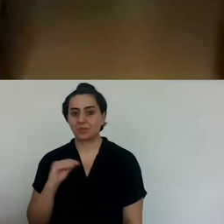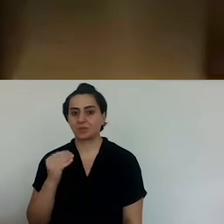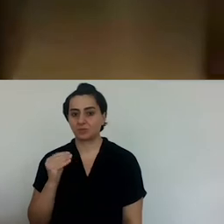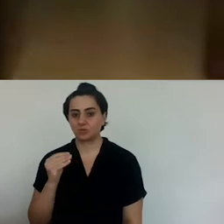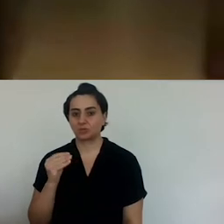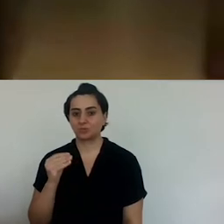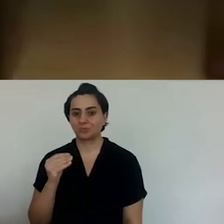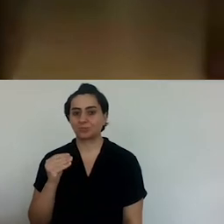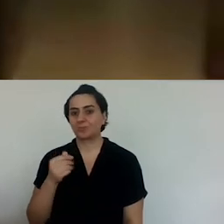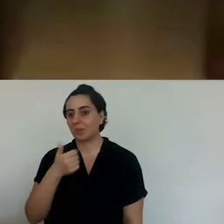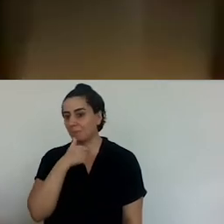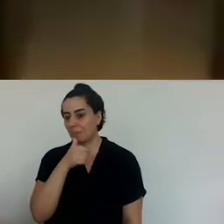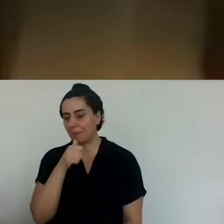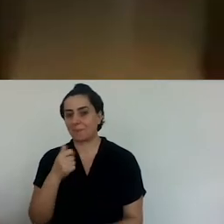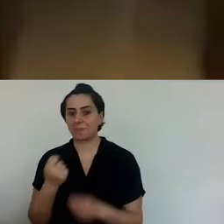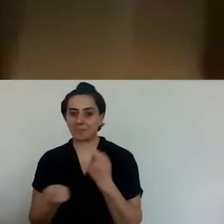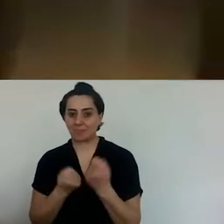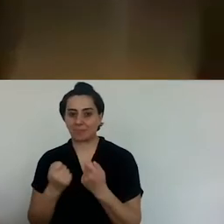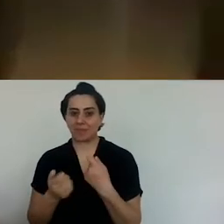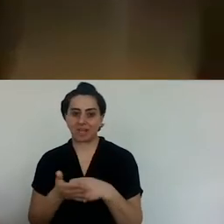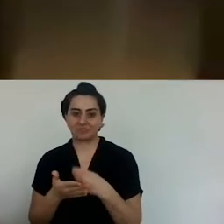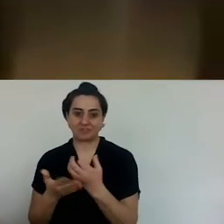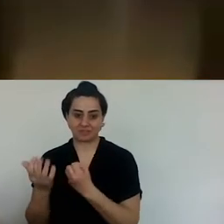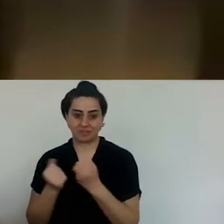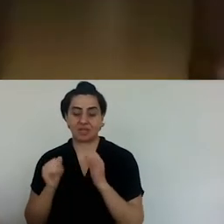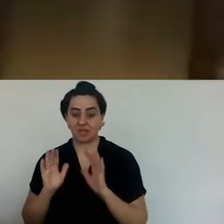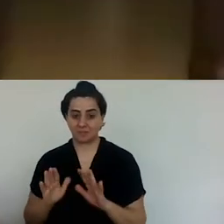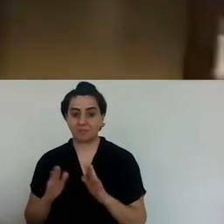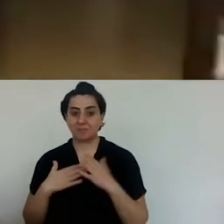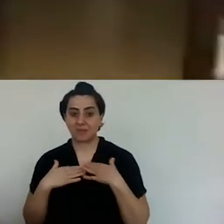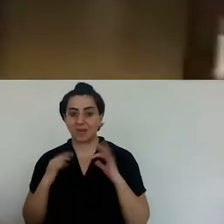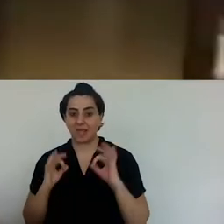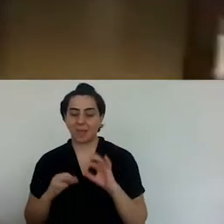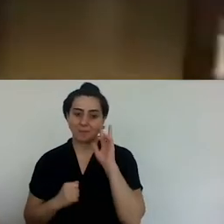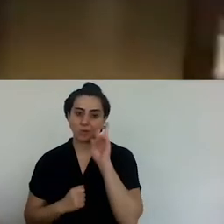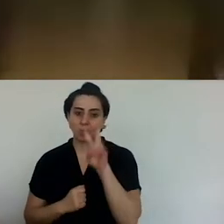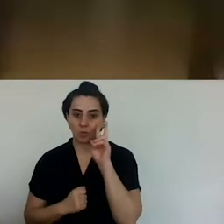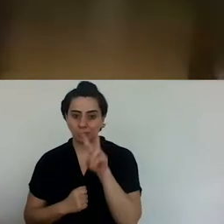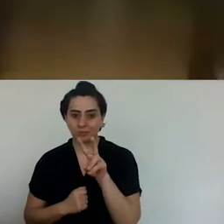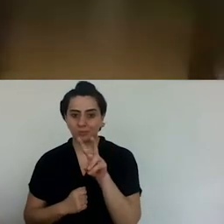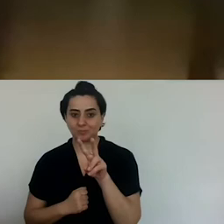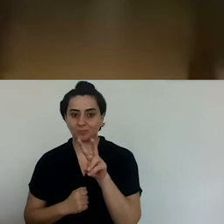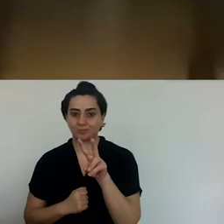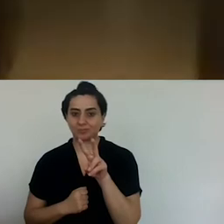In my childhood, my father used to shop, but